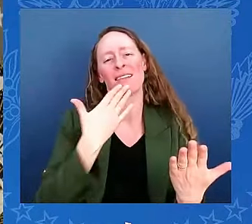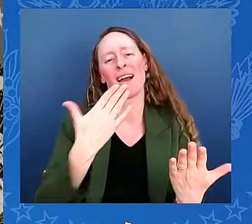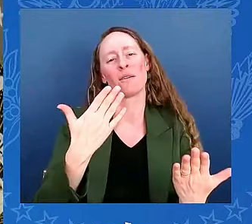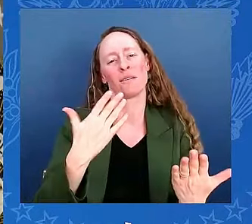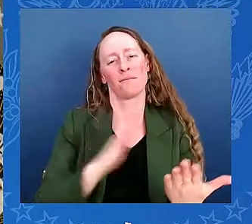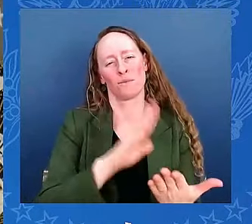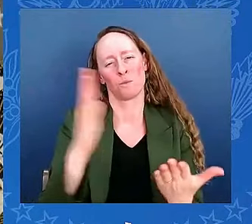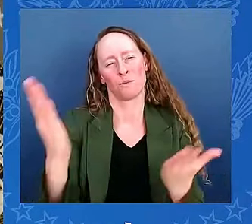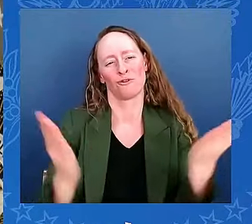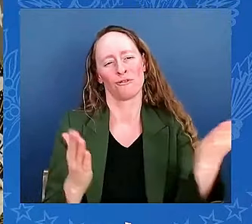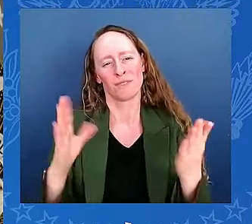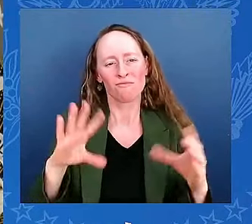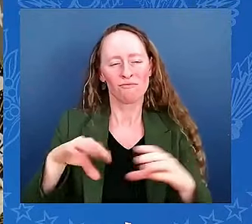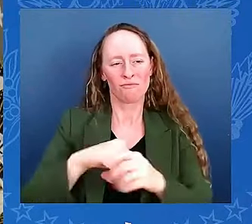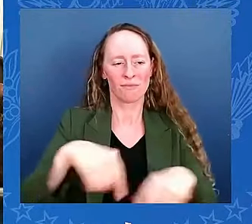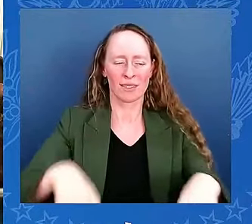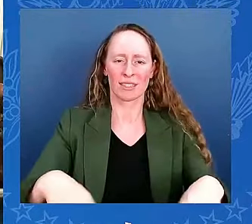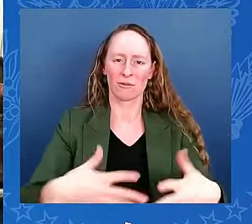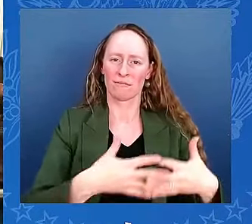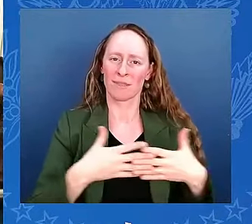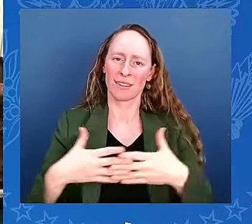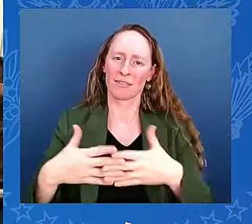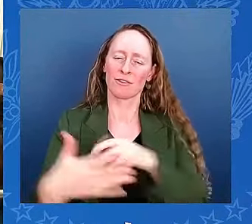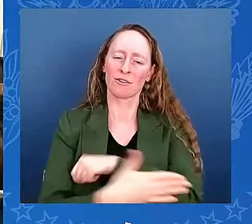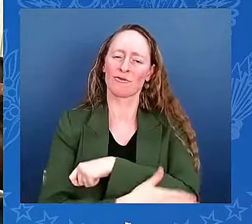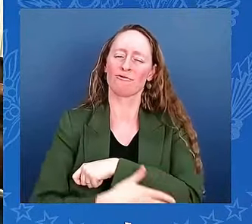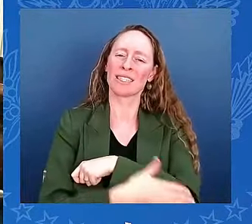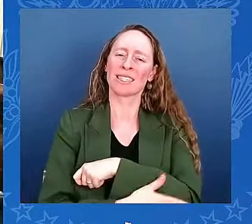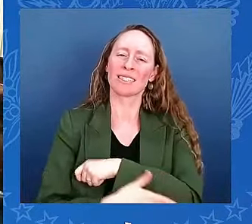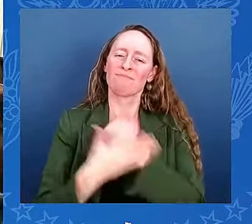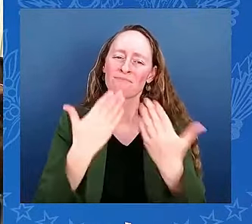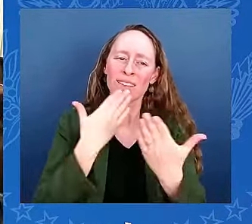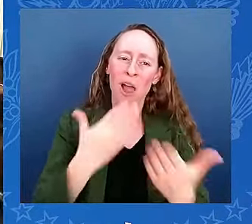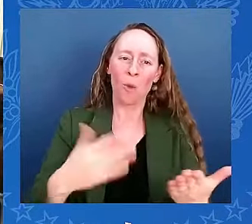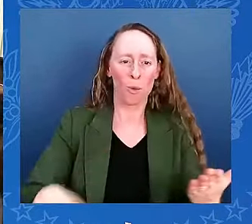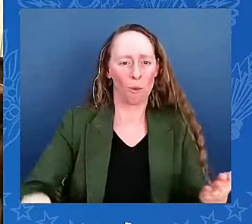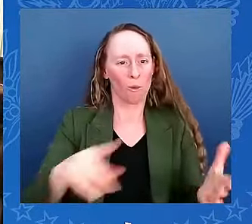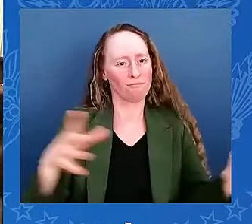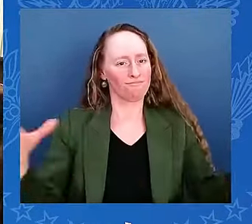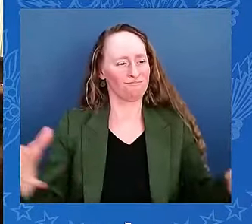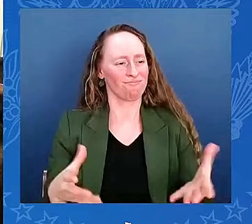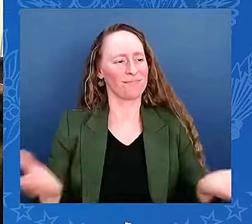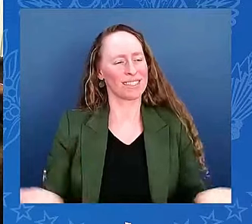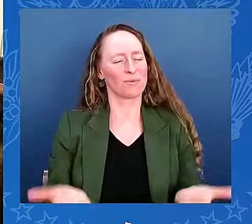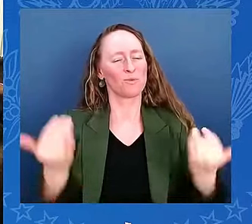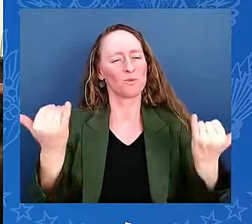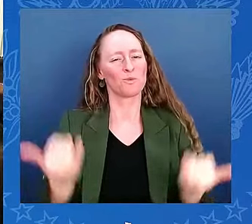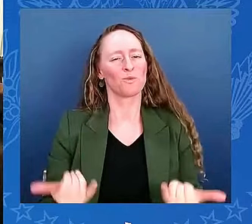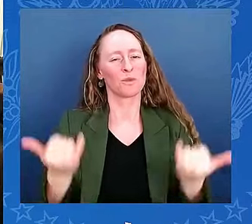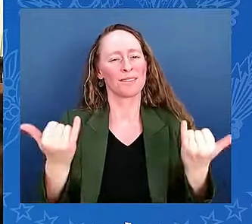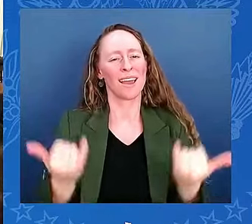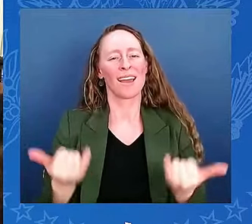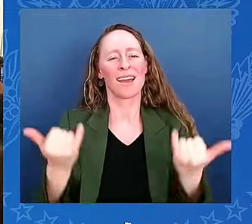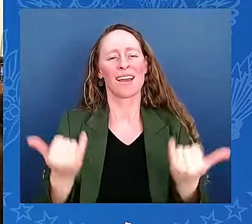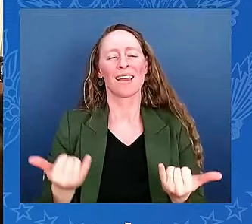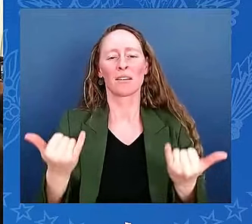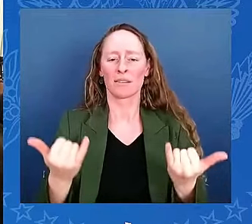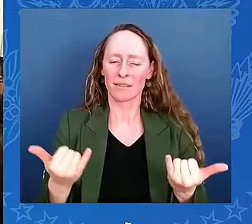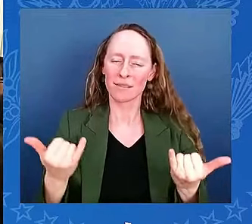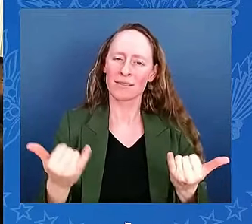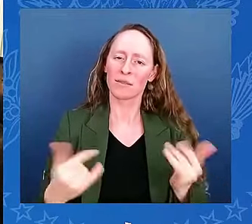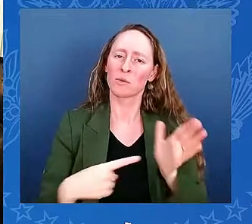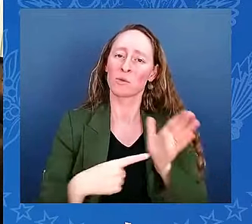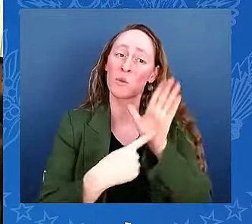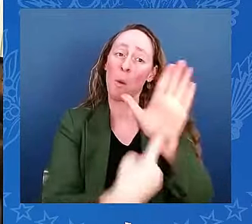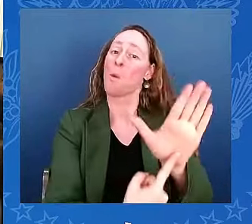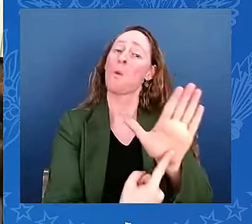to all of you that are here tonight. Together, we may show the power in the gathering of light — the